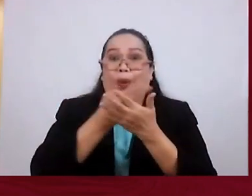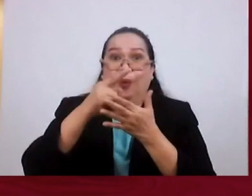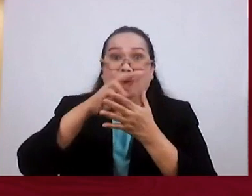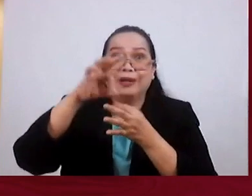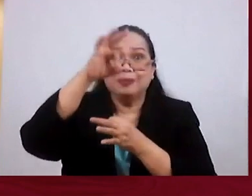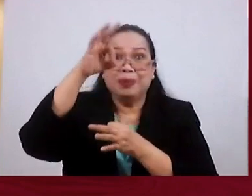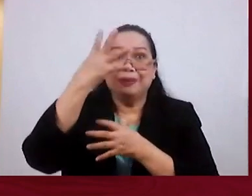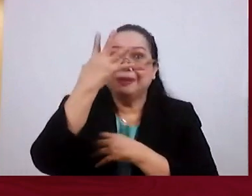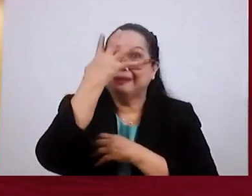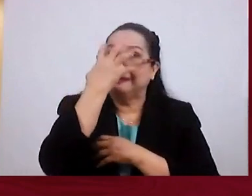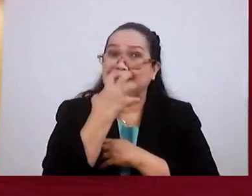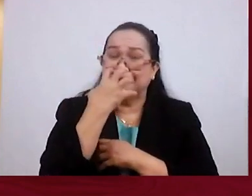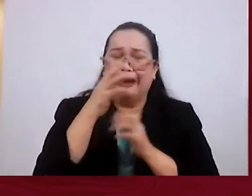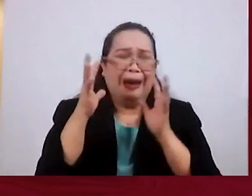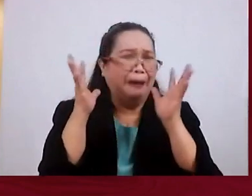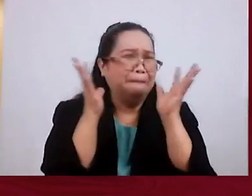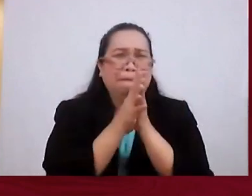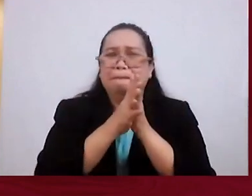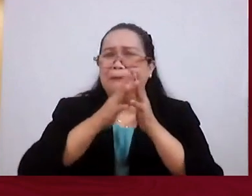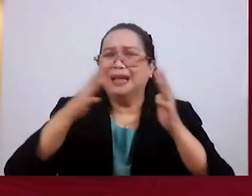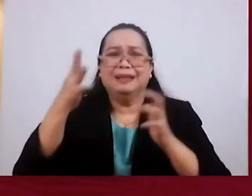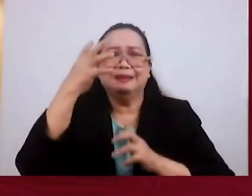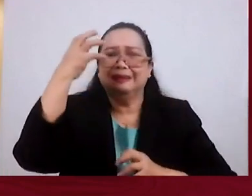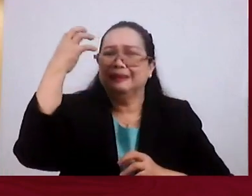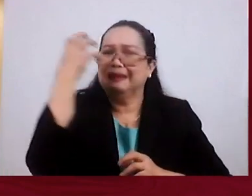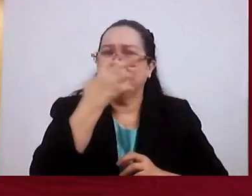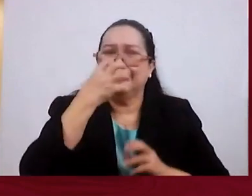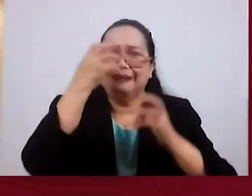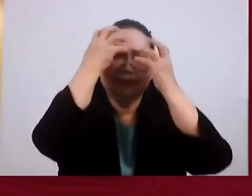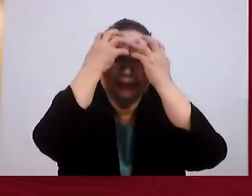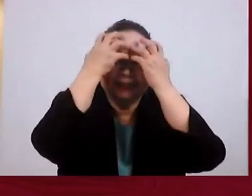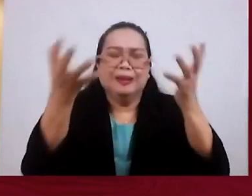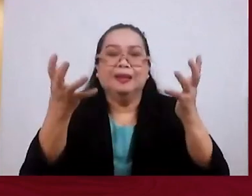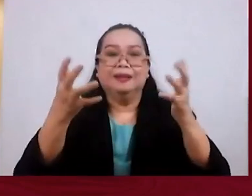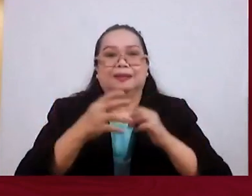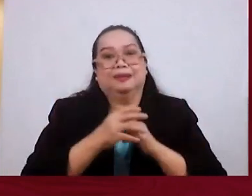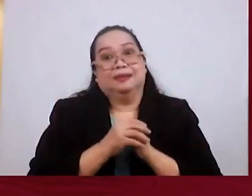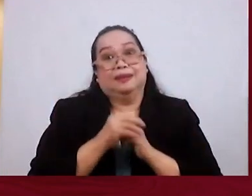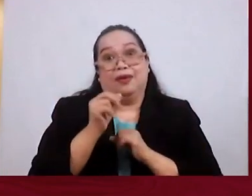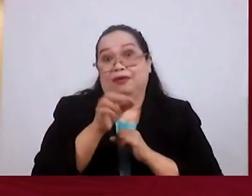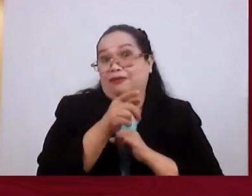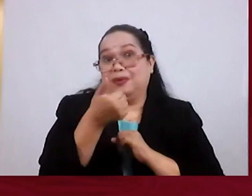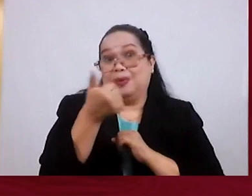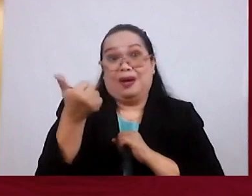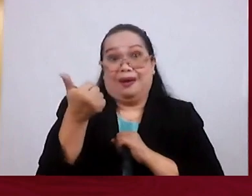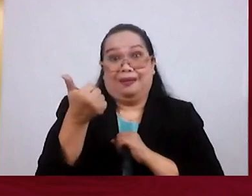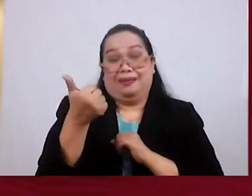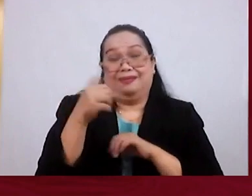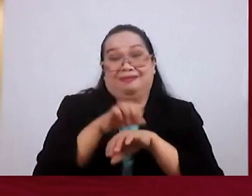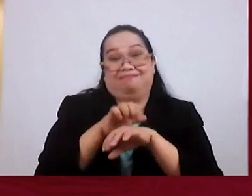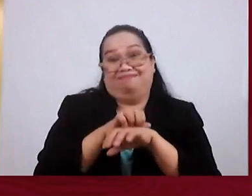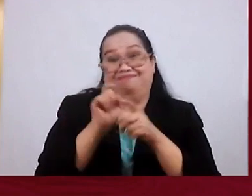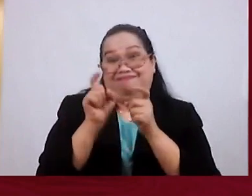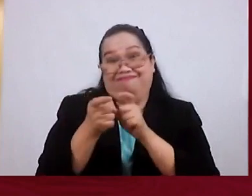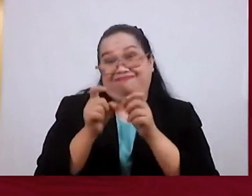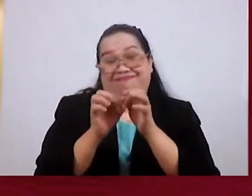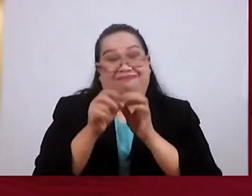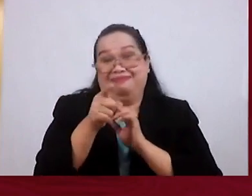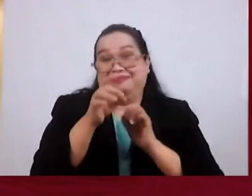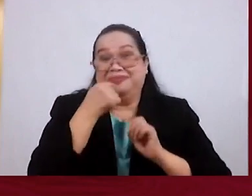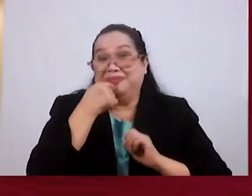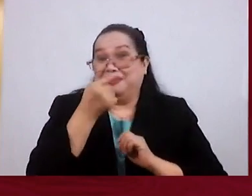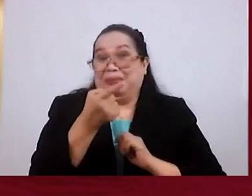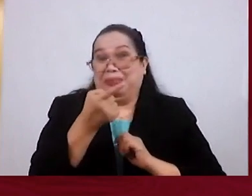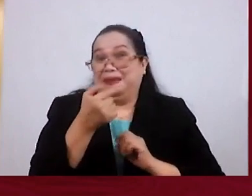Spirit, Extremely angry at you. That's why the word here is outrage. If you have other English translations, It